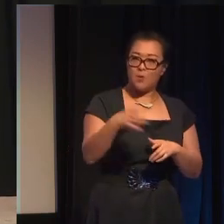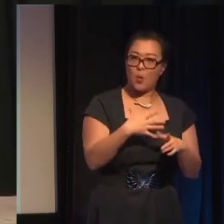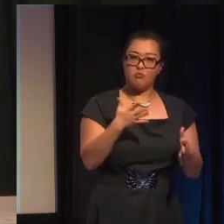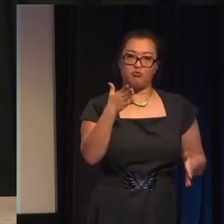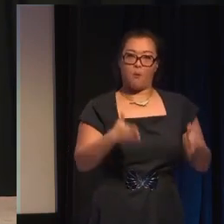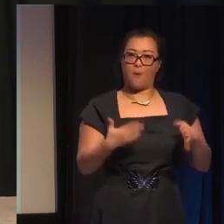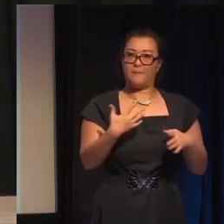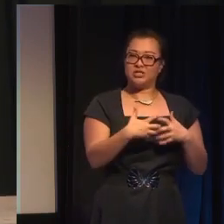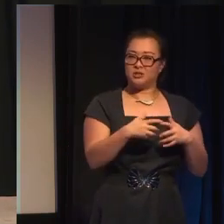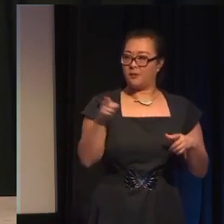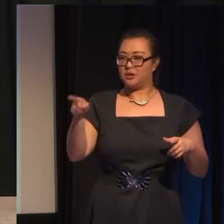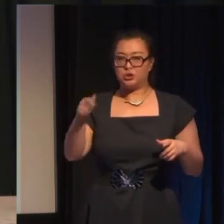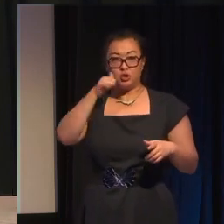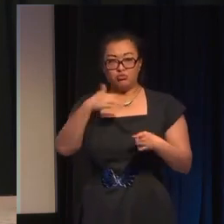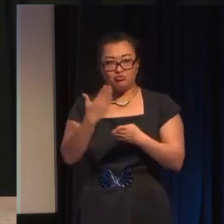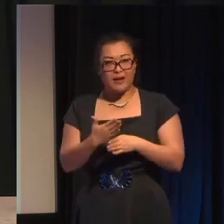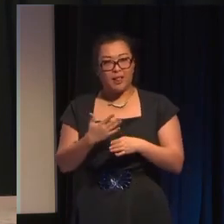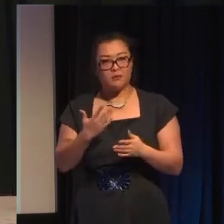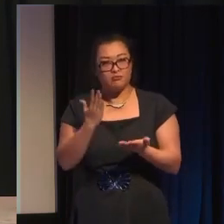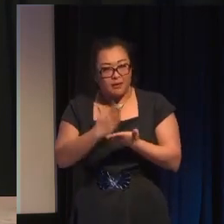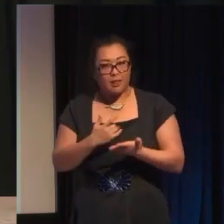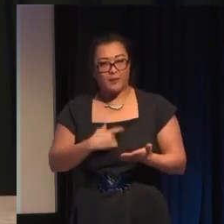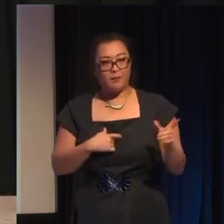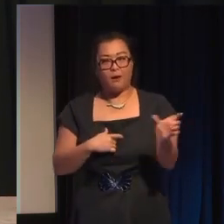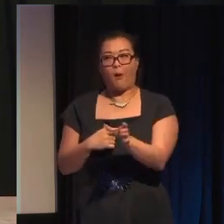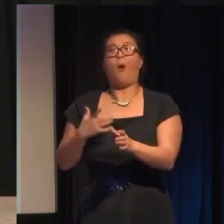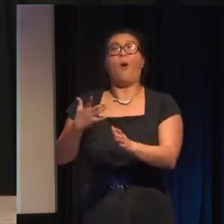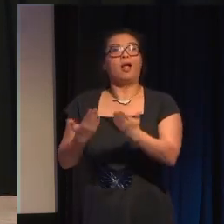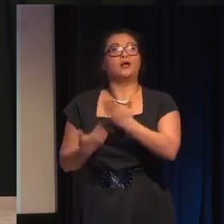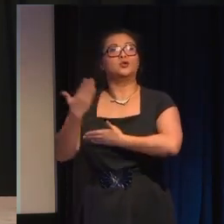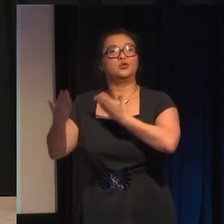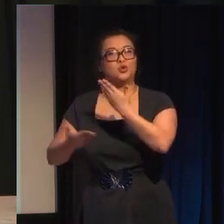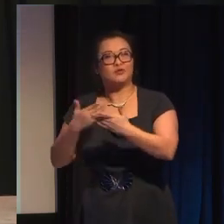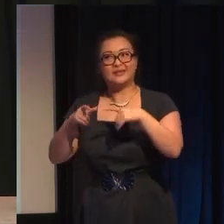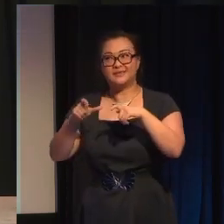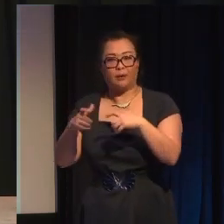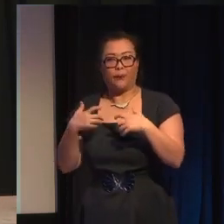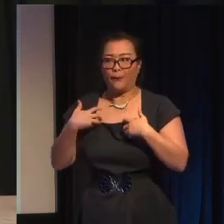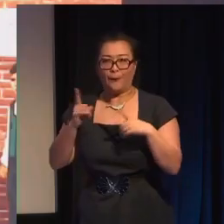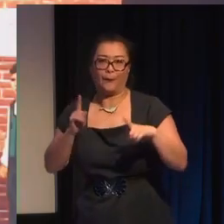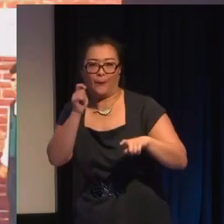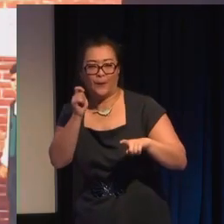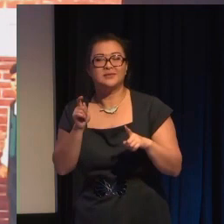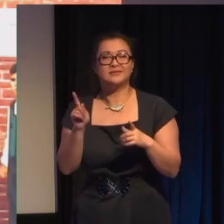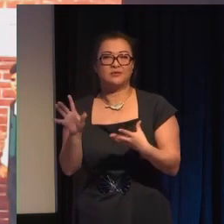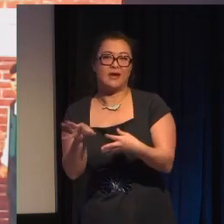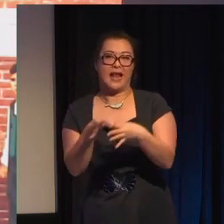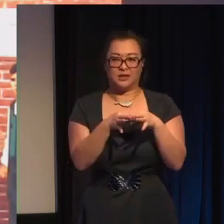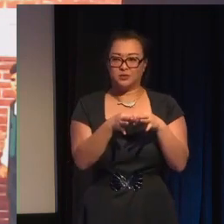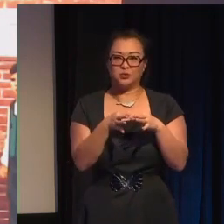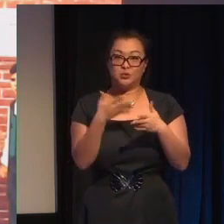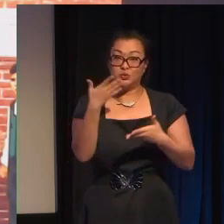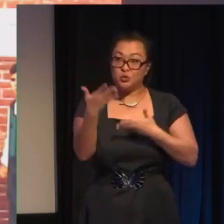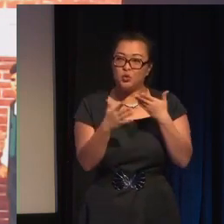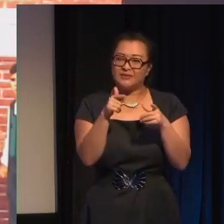and that kept the story much more in line with some of the game's larger themes like class